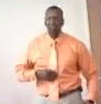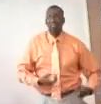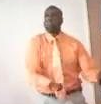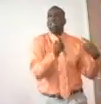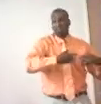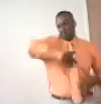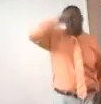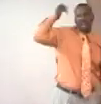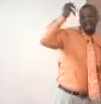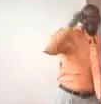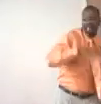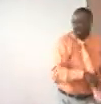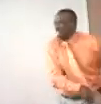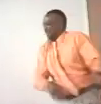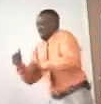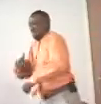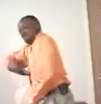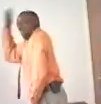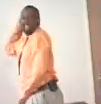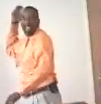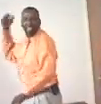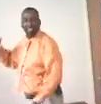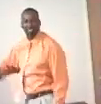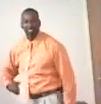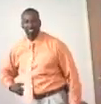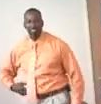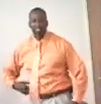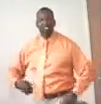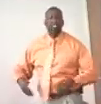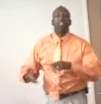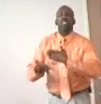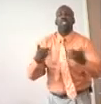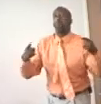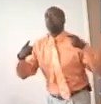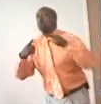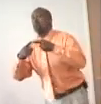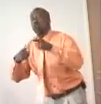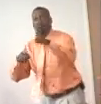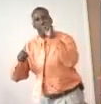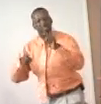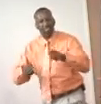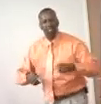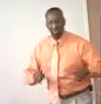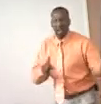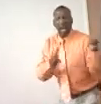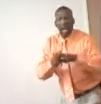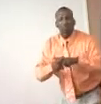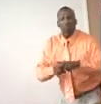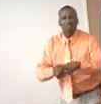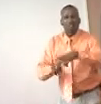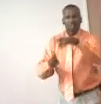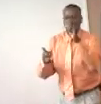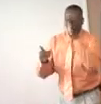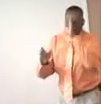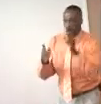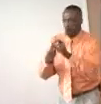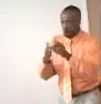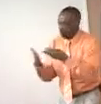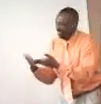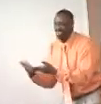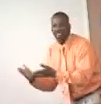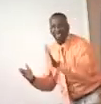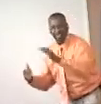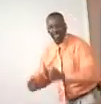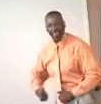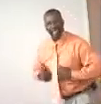Come in angry, leave angry. At some point, you've got to apply the word